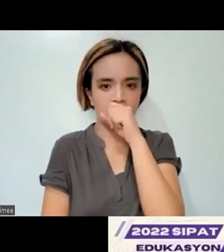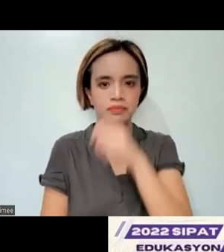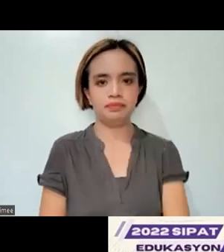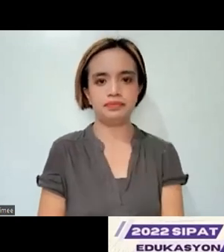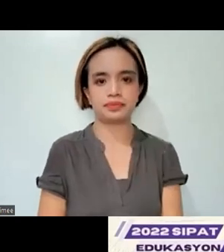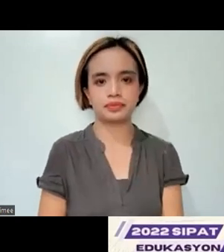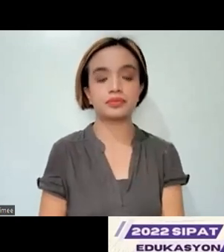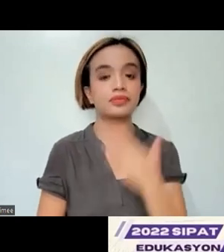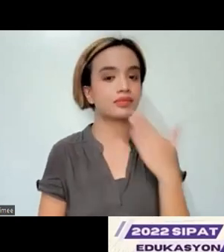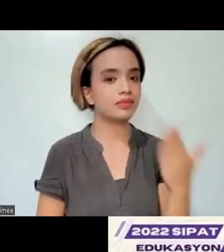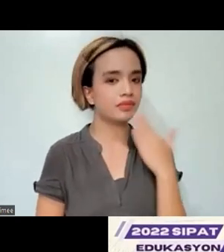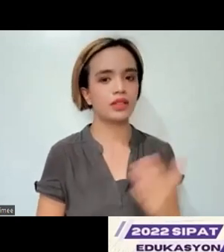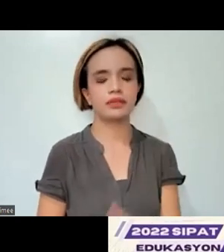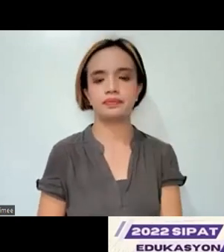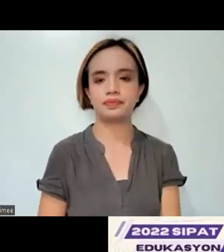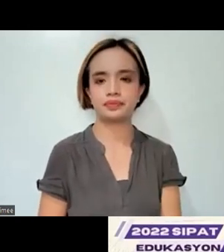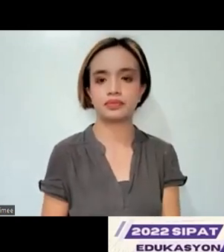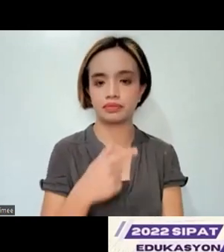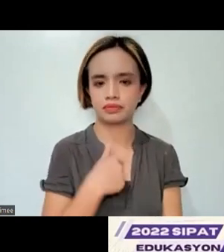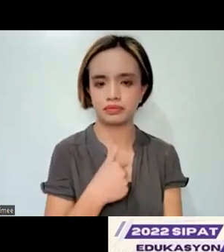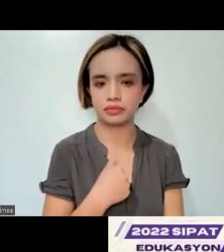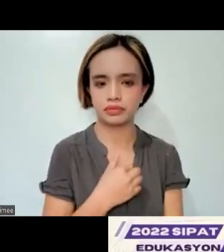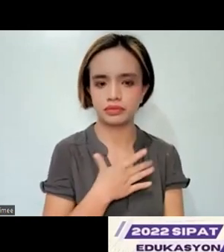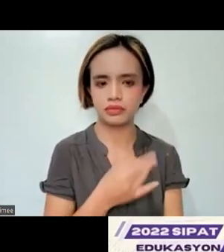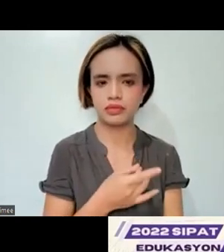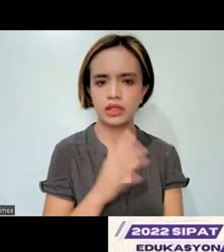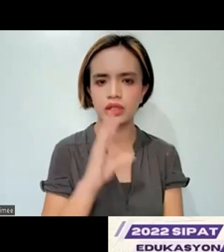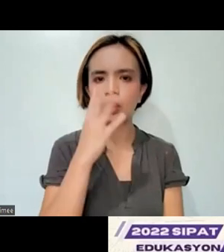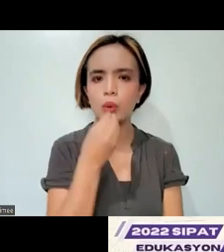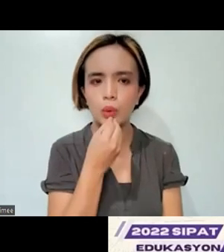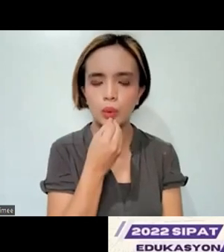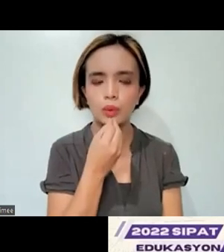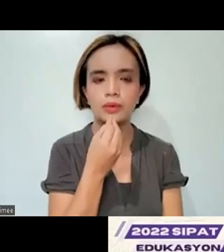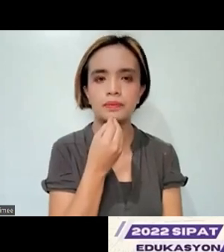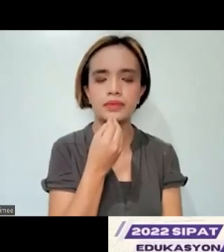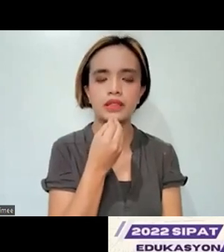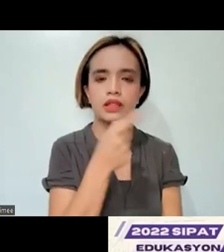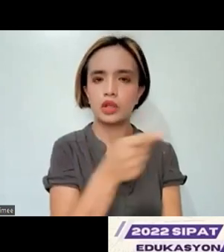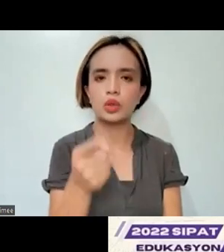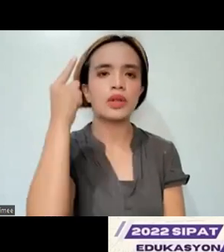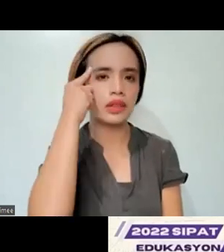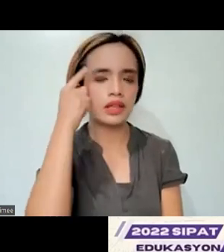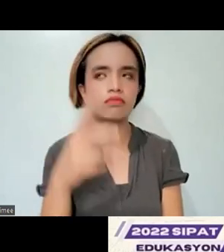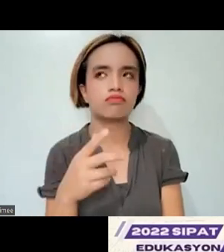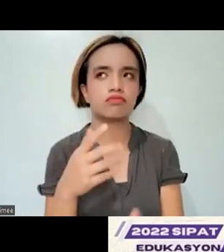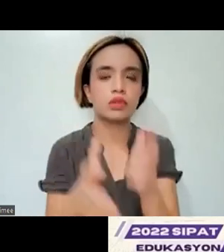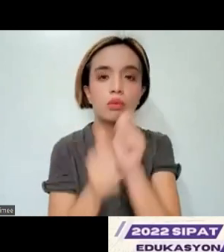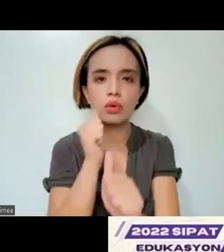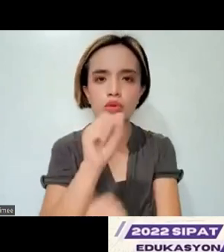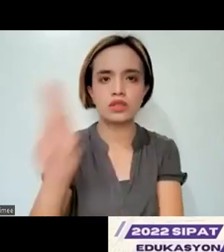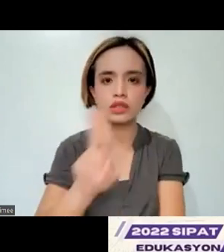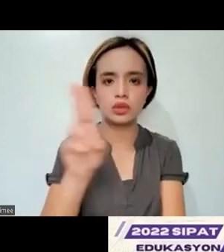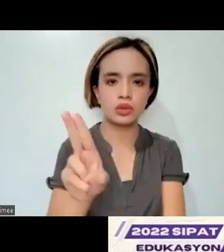Thank you, Teach. I'd like to find out who you think will be the most likely user of the